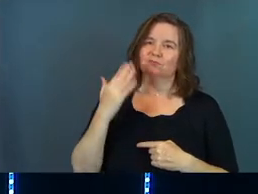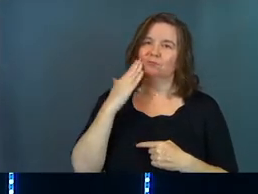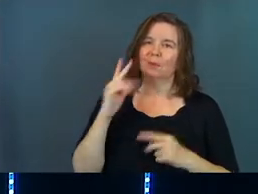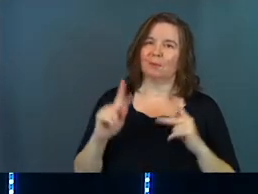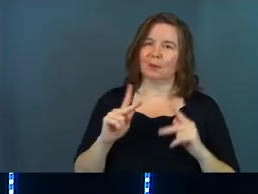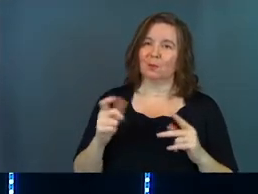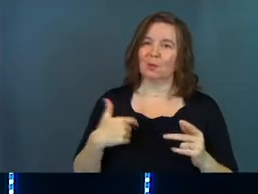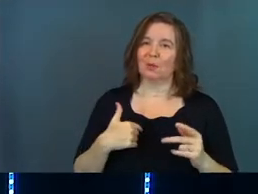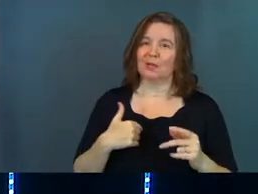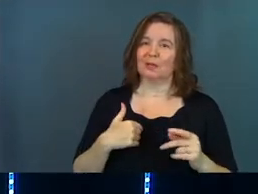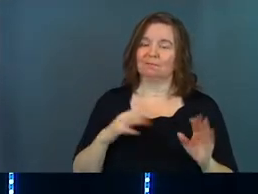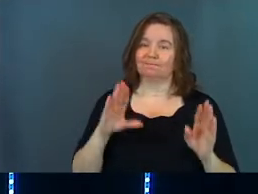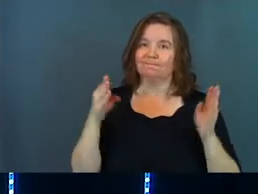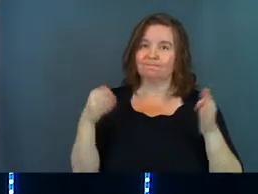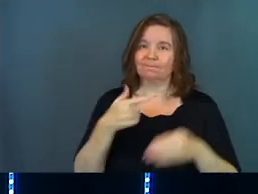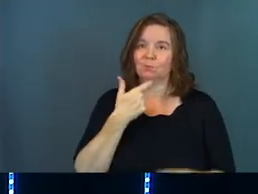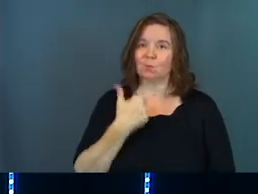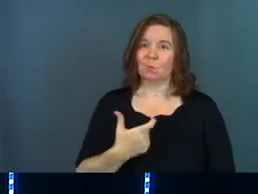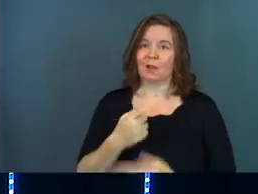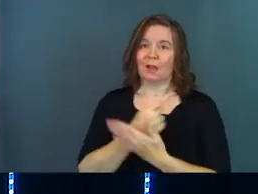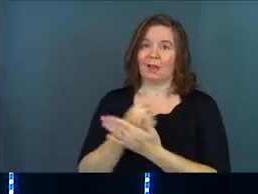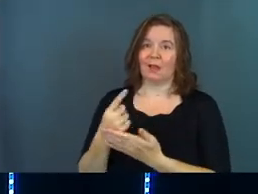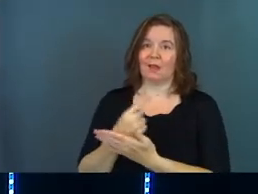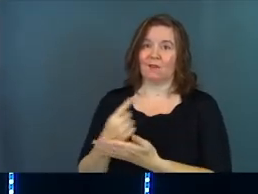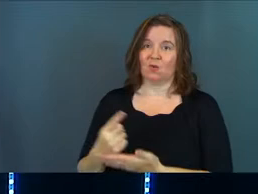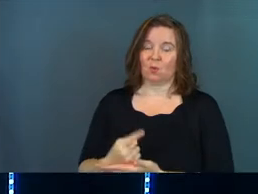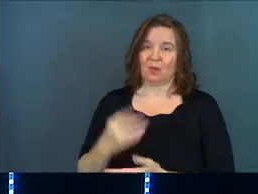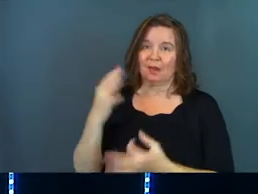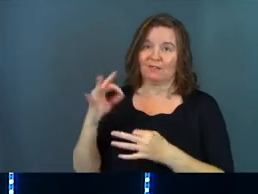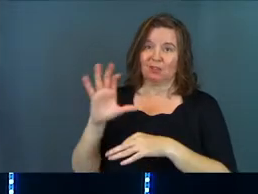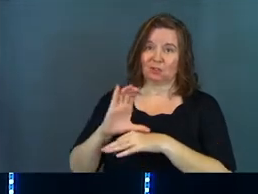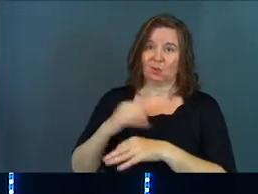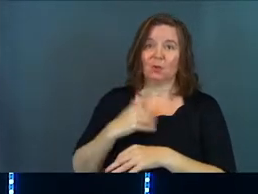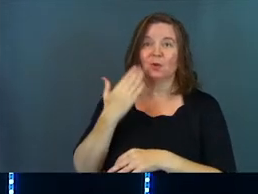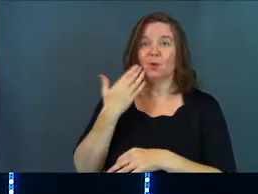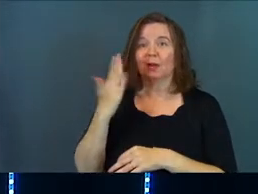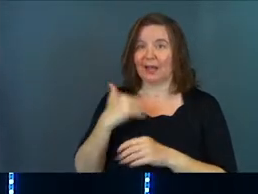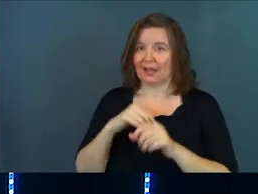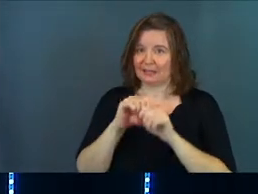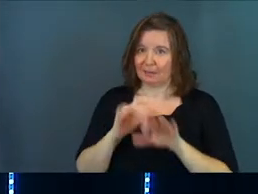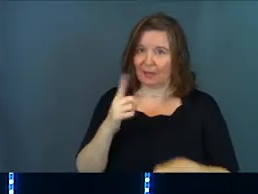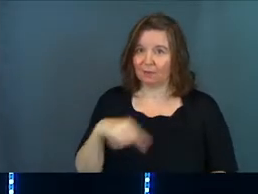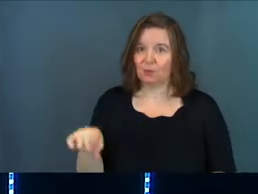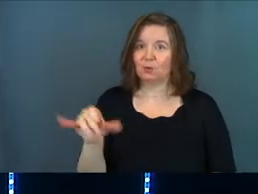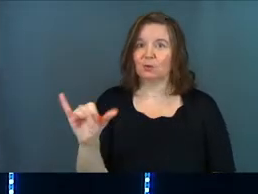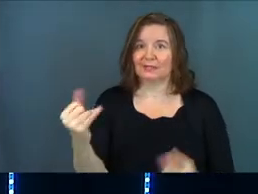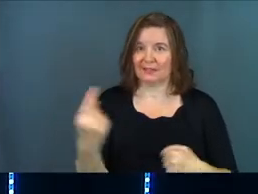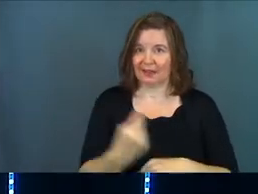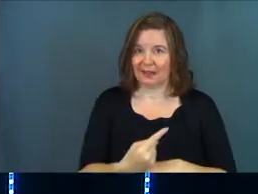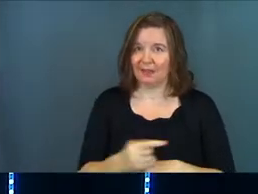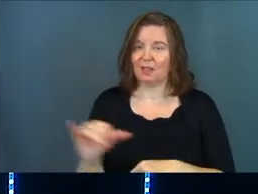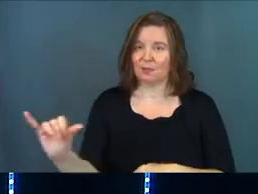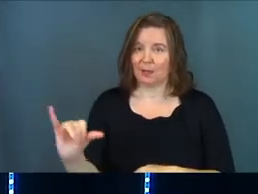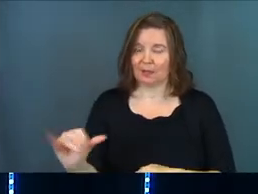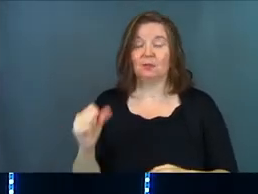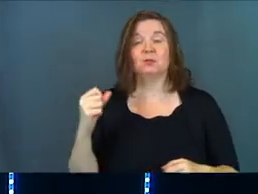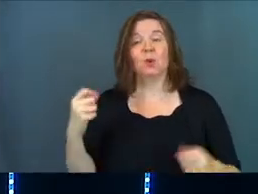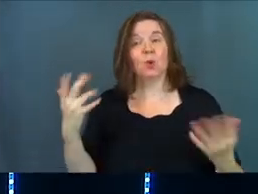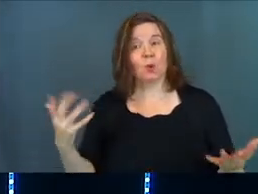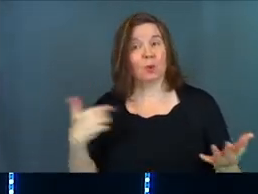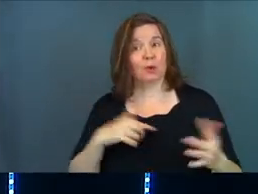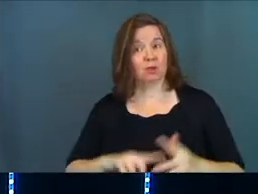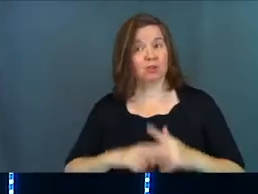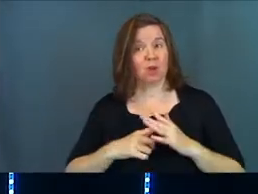the folks that are here tuning in every single week and faithful to church and we know that God's got a blessing for you guys today as well. So